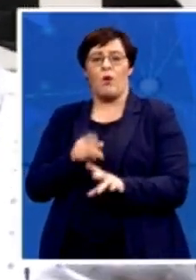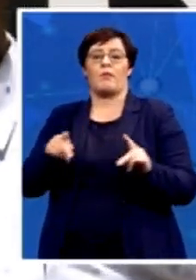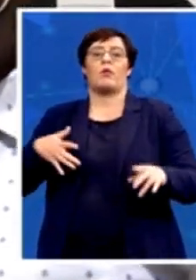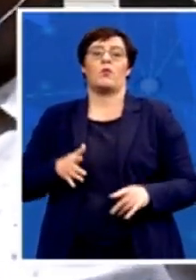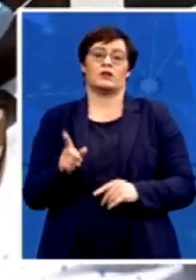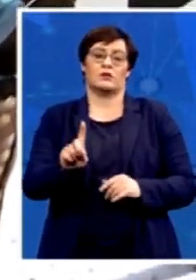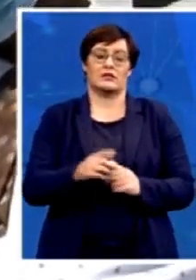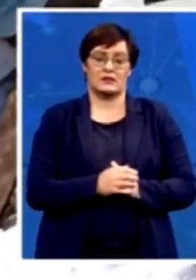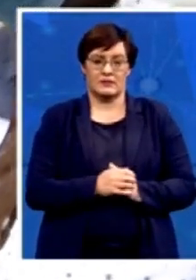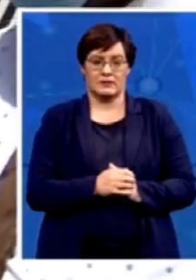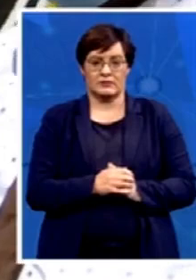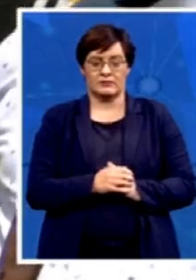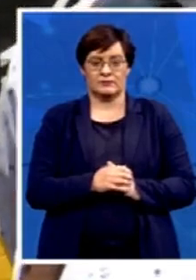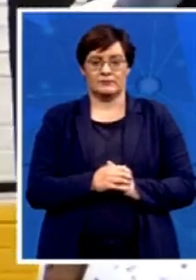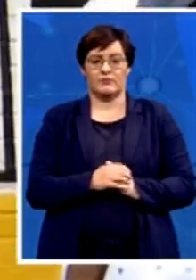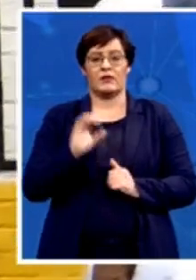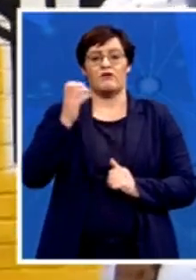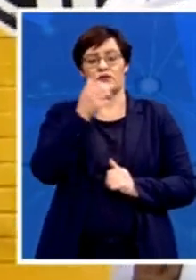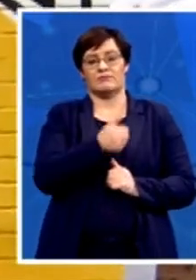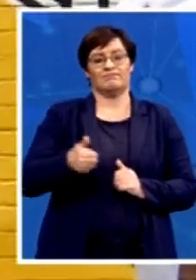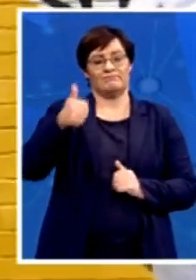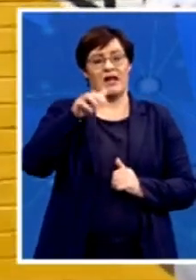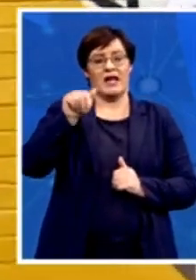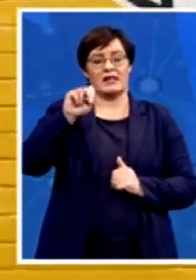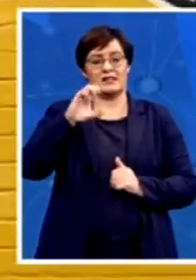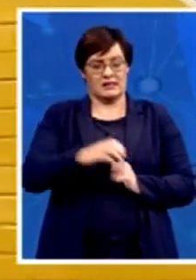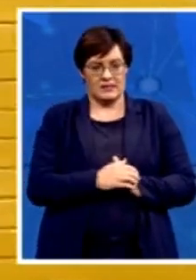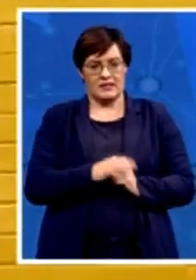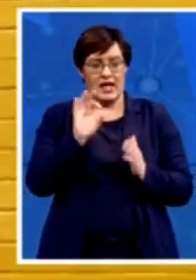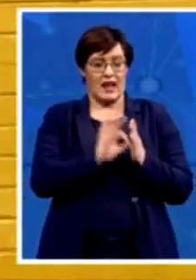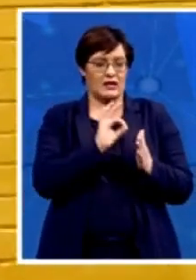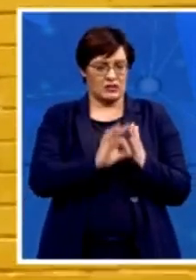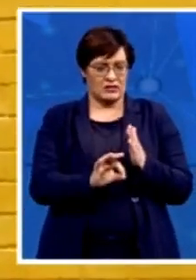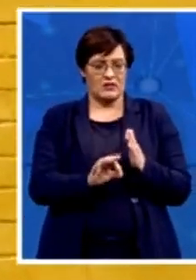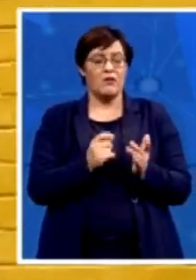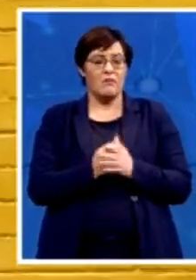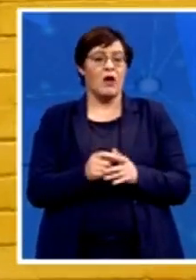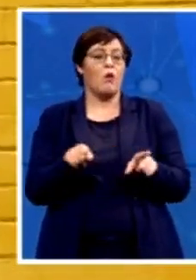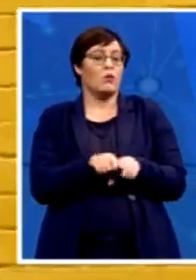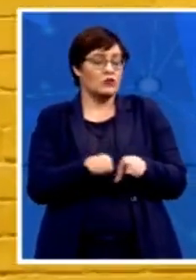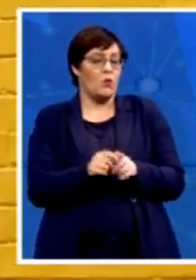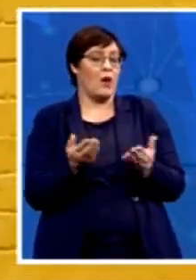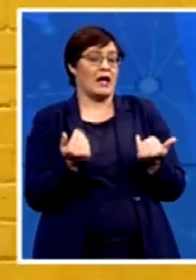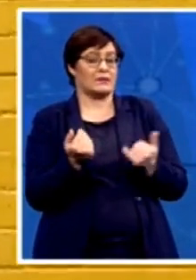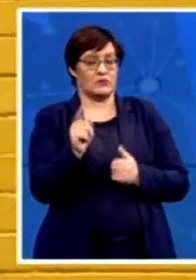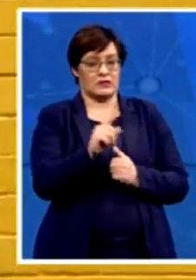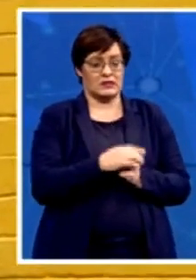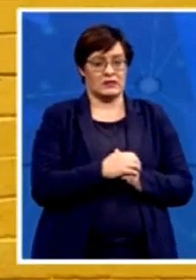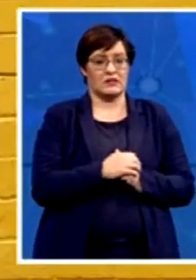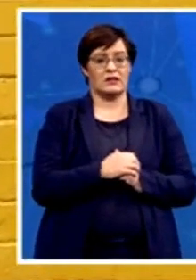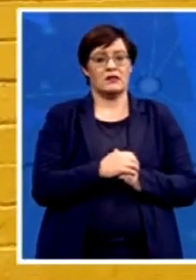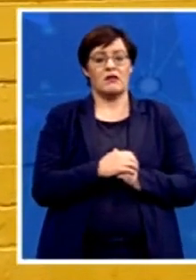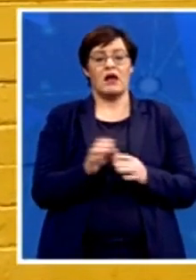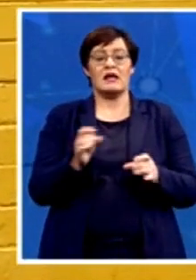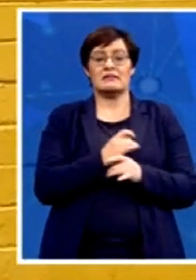Free State heads of the ANC's elections here. We're also expecting that it will start in no time from now on the media